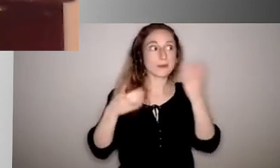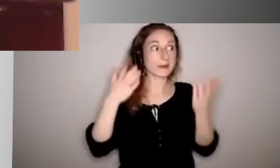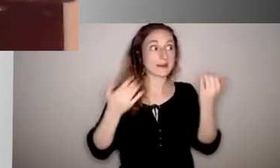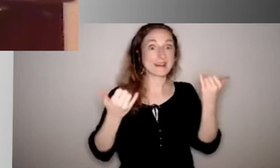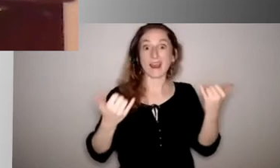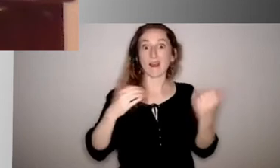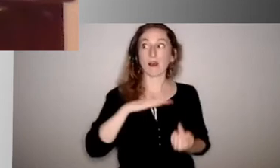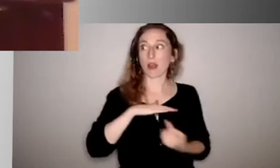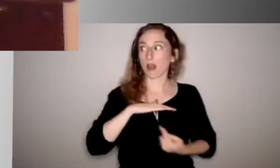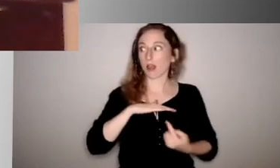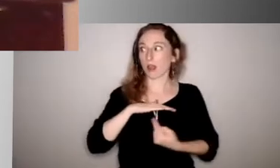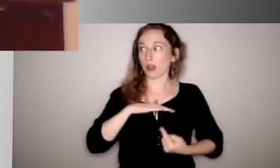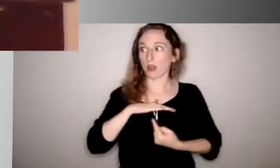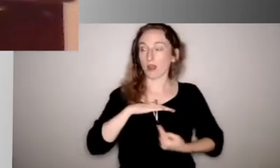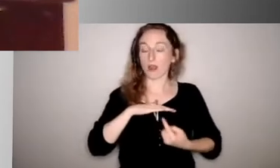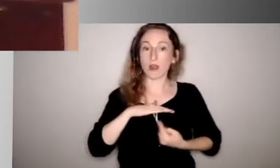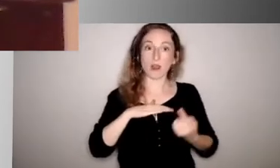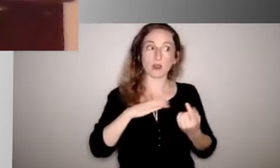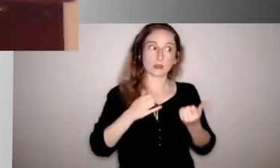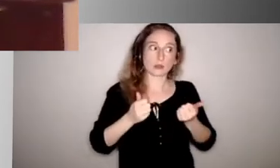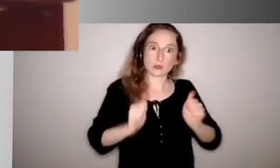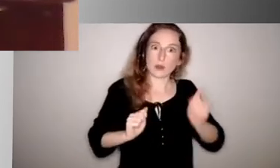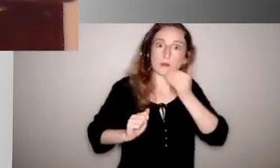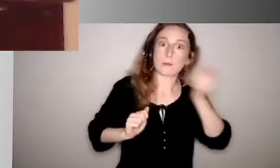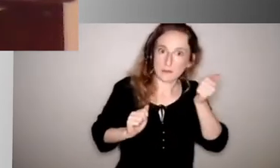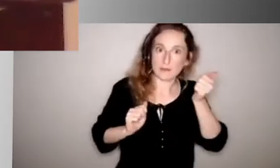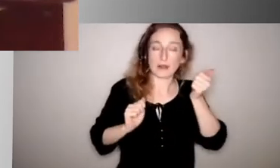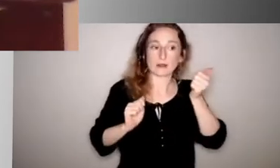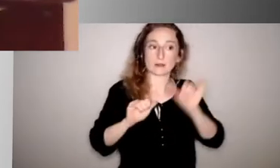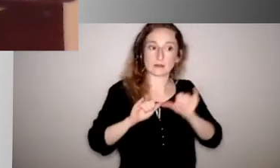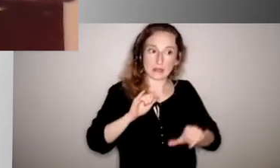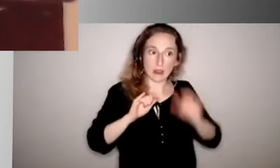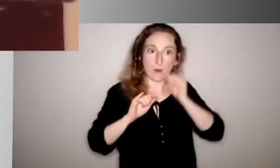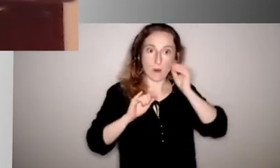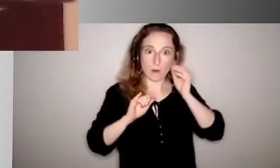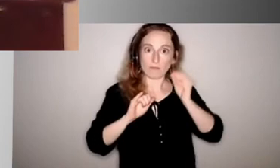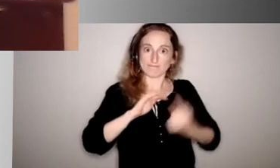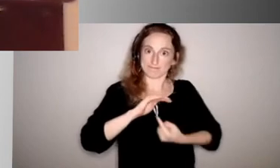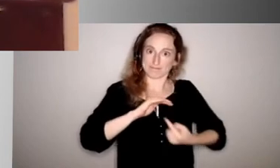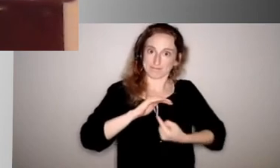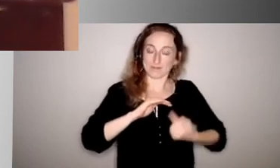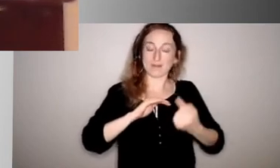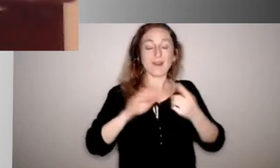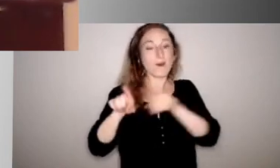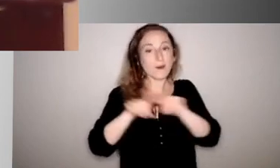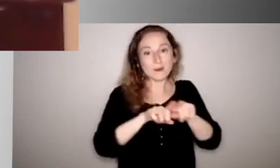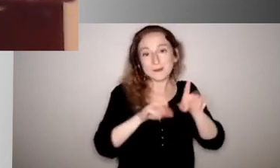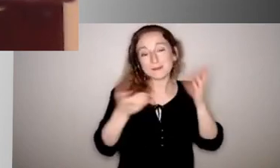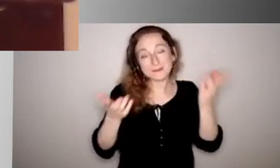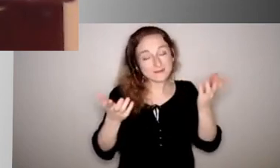those who have truly tried to do their best to flatten the curve. But we also know that we have